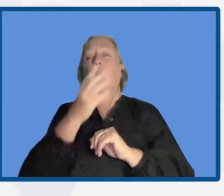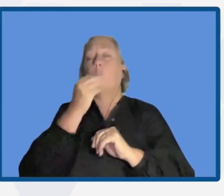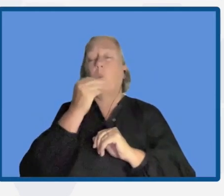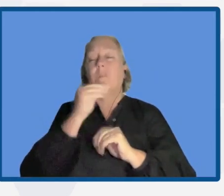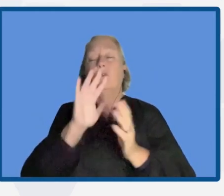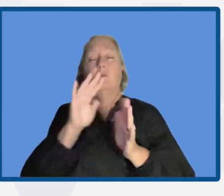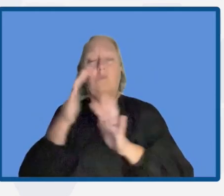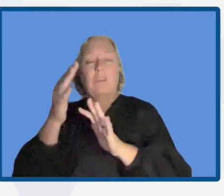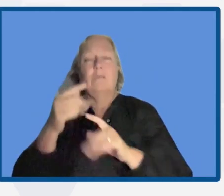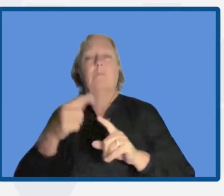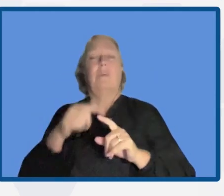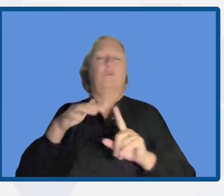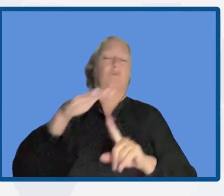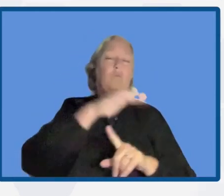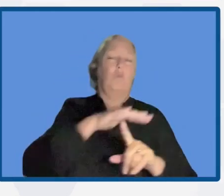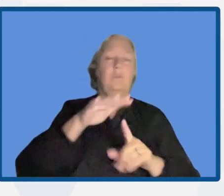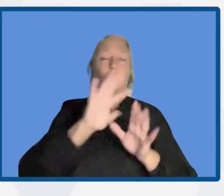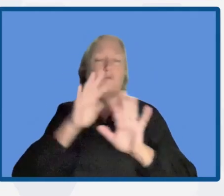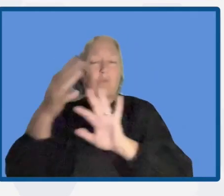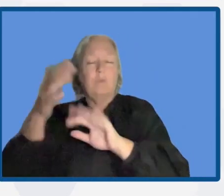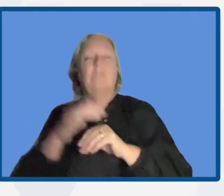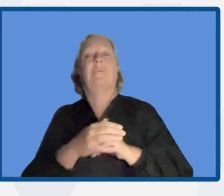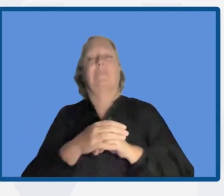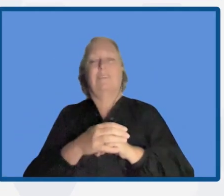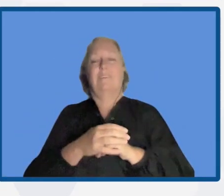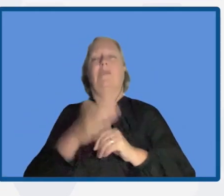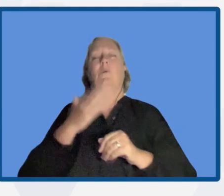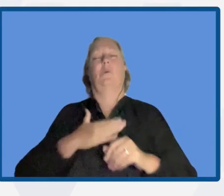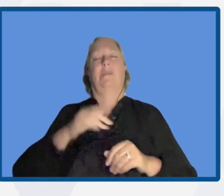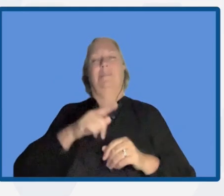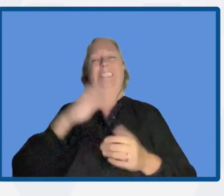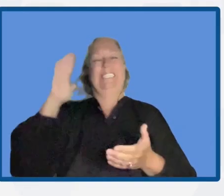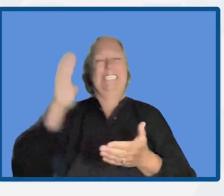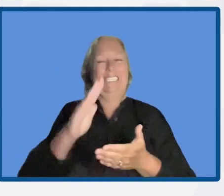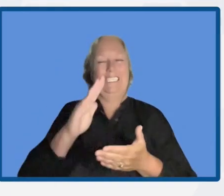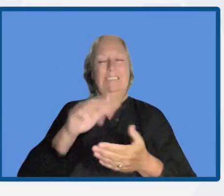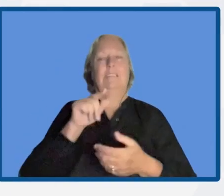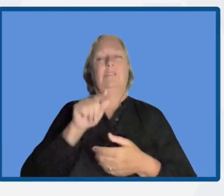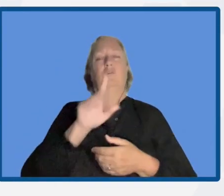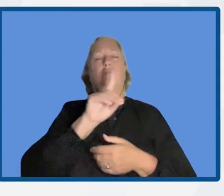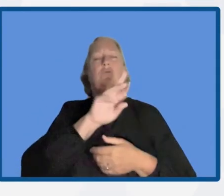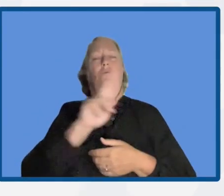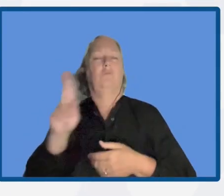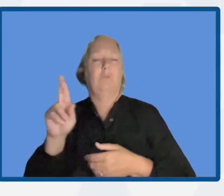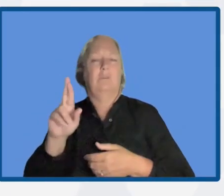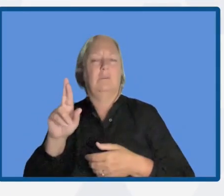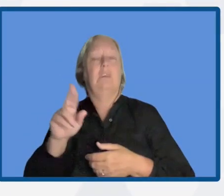crisis, increase of disasters related to natural phenomena, which jeopardizes